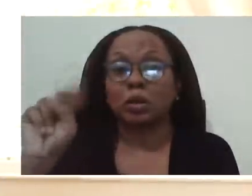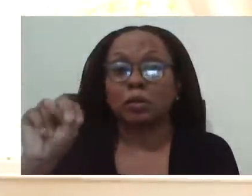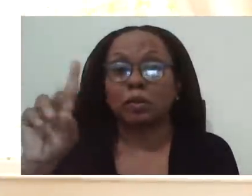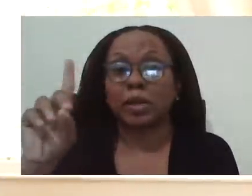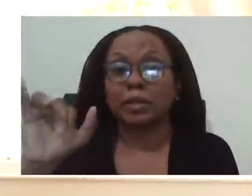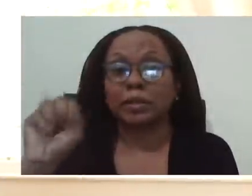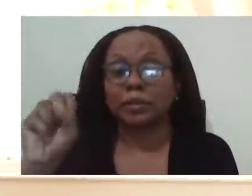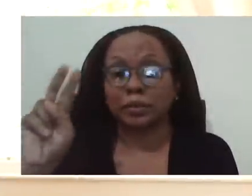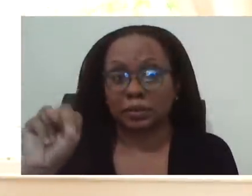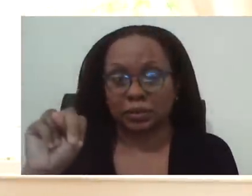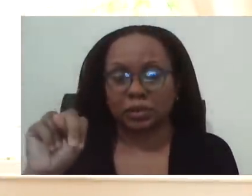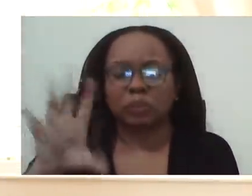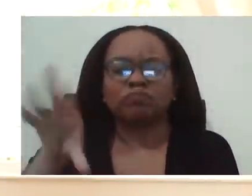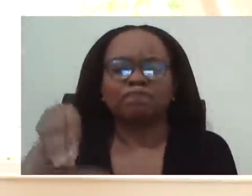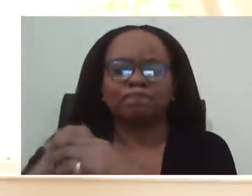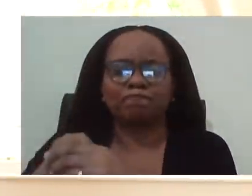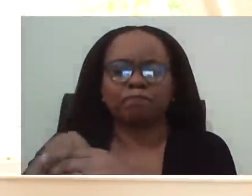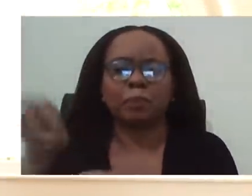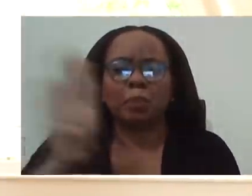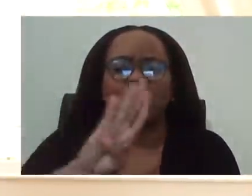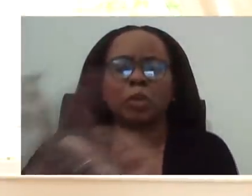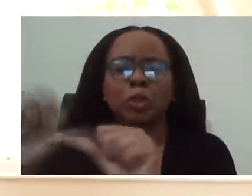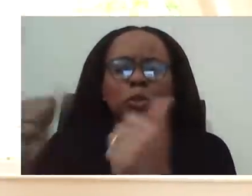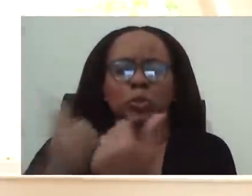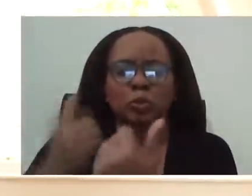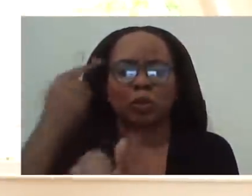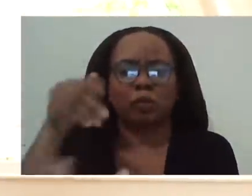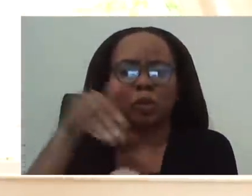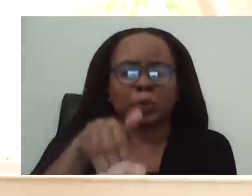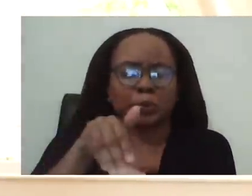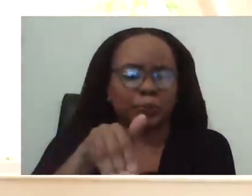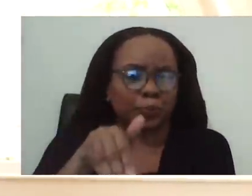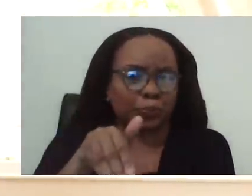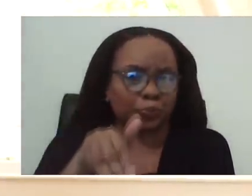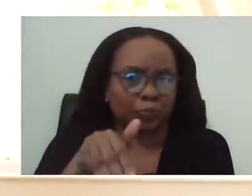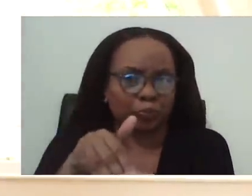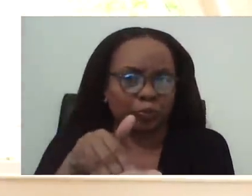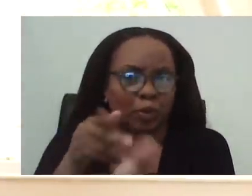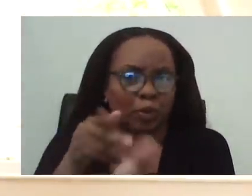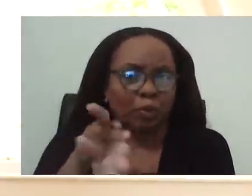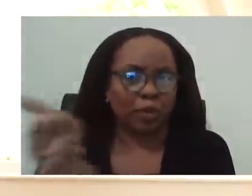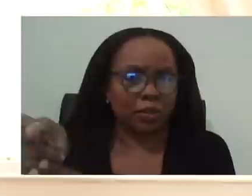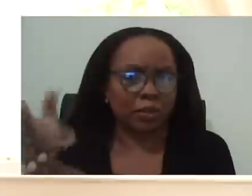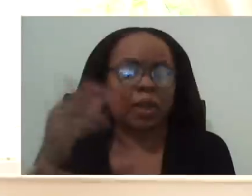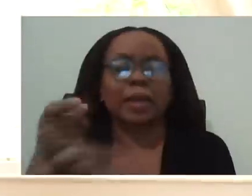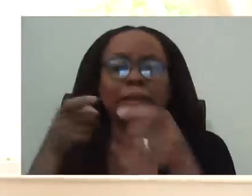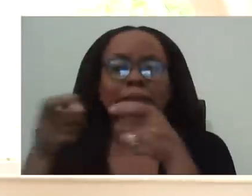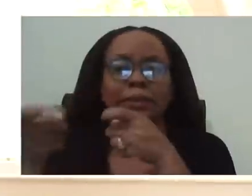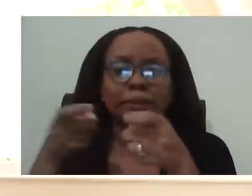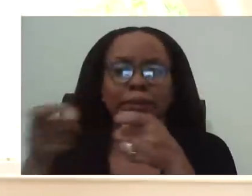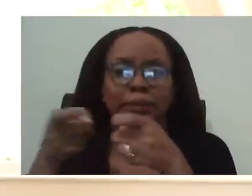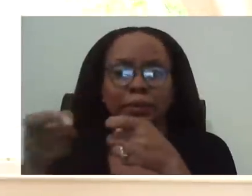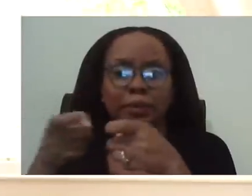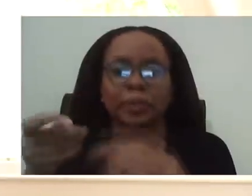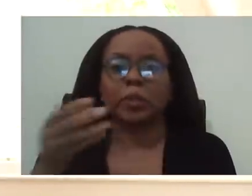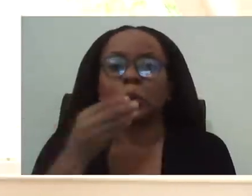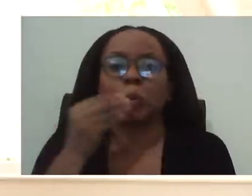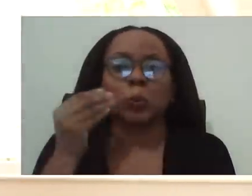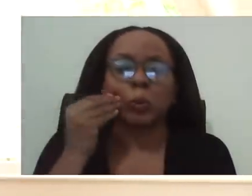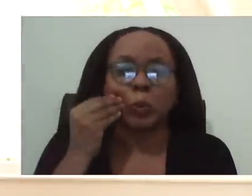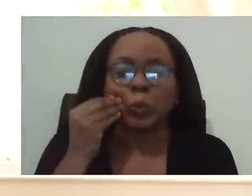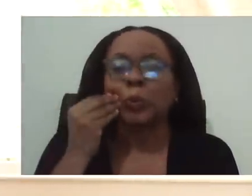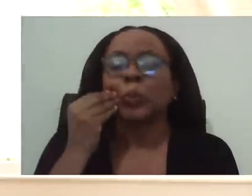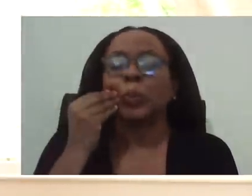and consultant manager of home quarantine, and a member of the isolation and home quarantine committee.